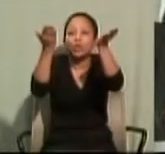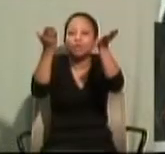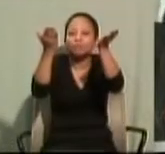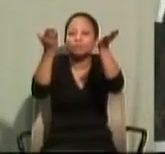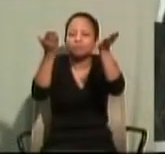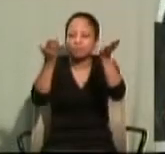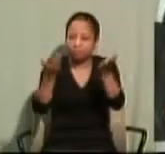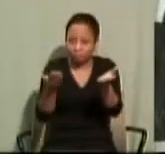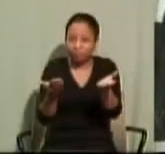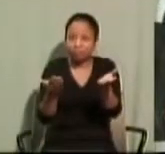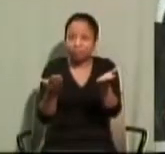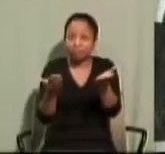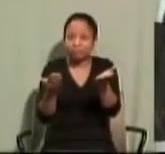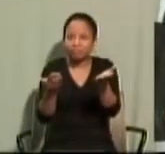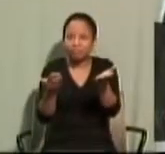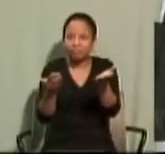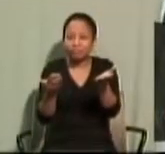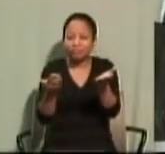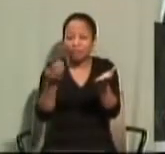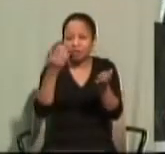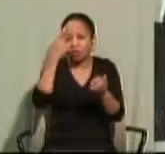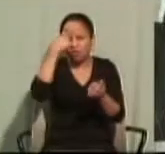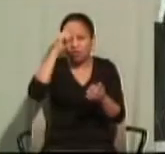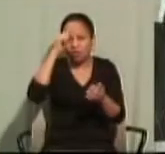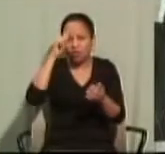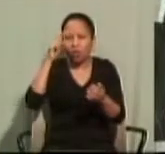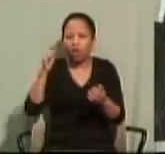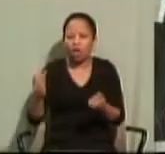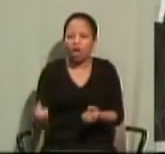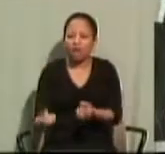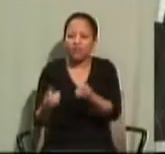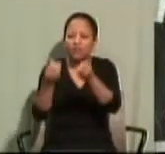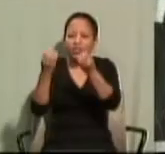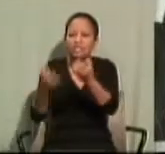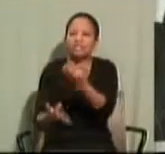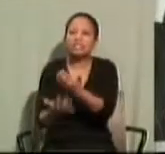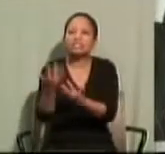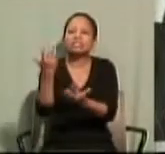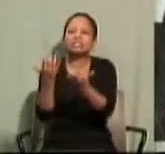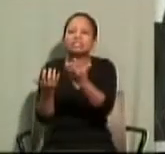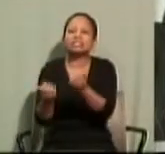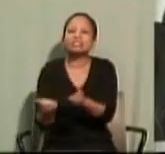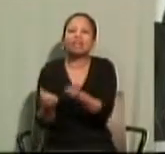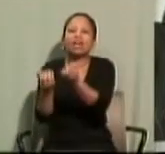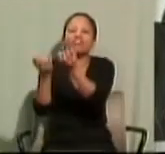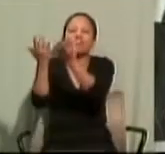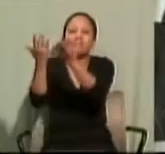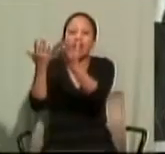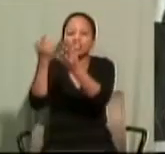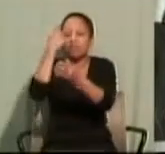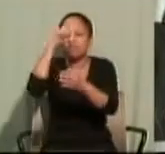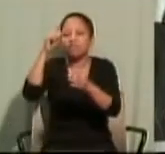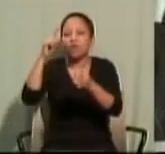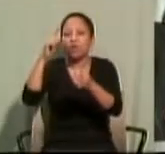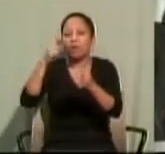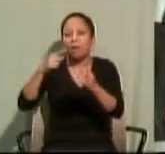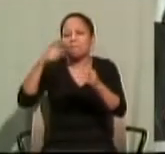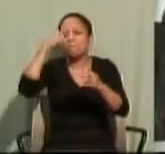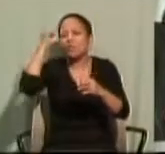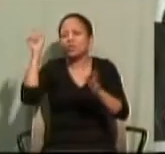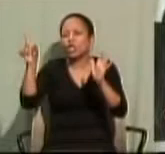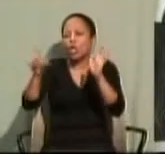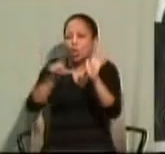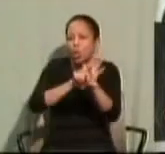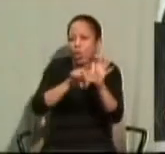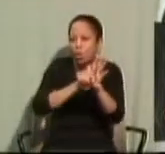And also, to offer in sacrifice, in accordance with what is said in the law of the Lord,